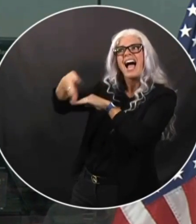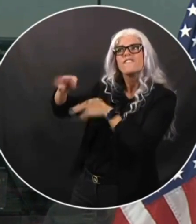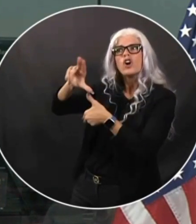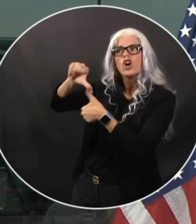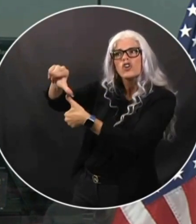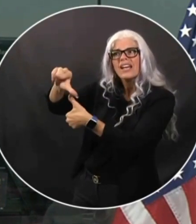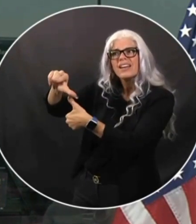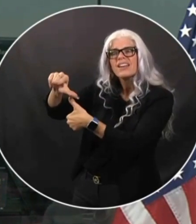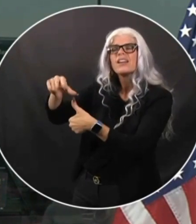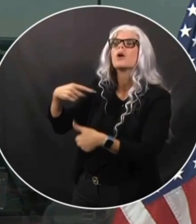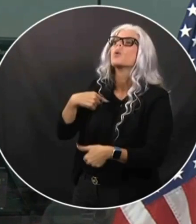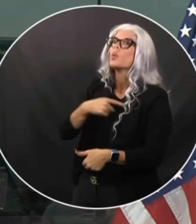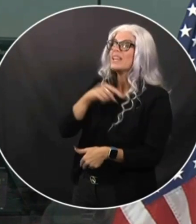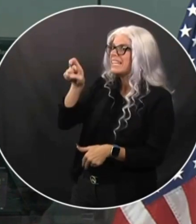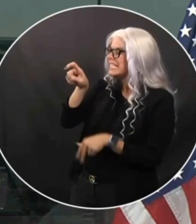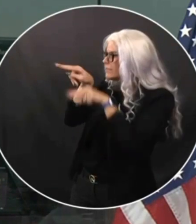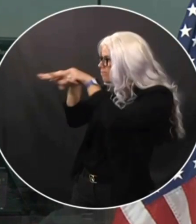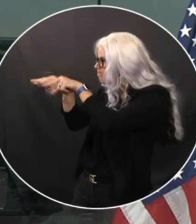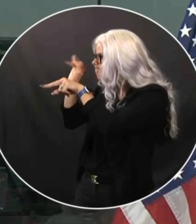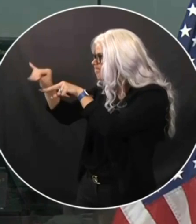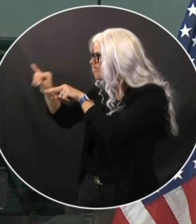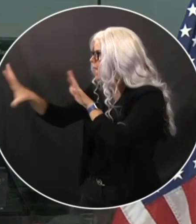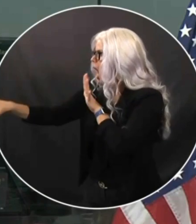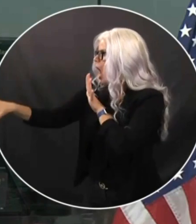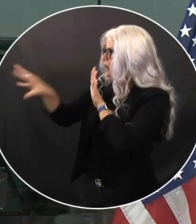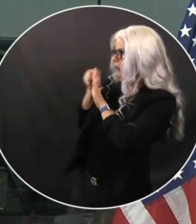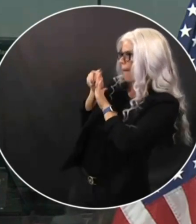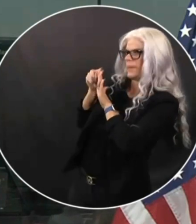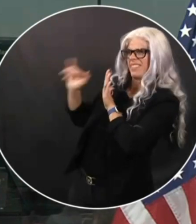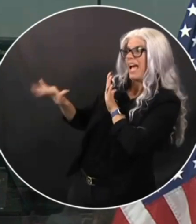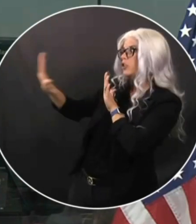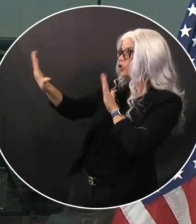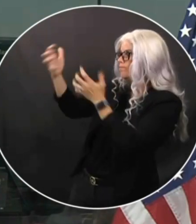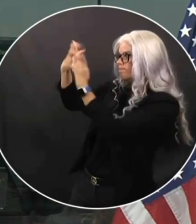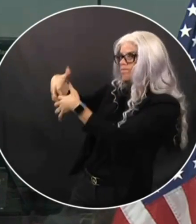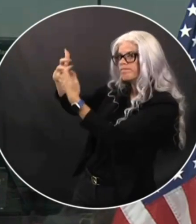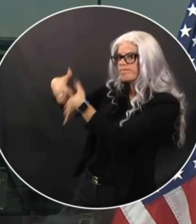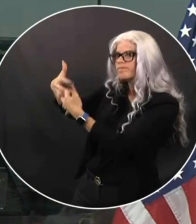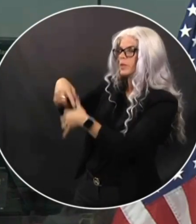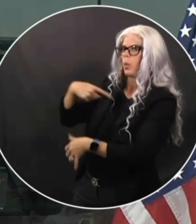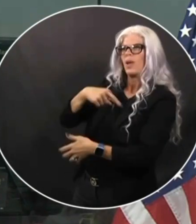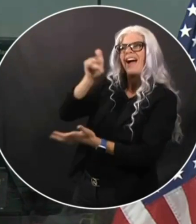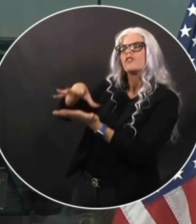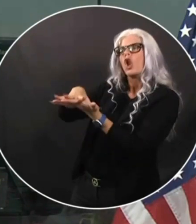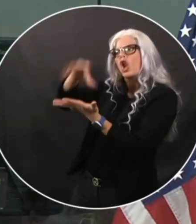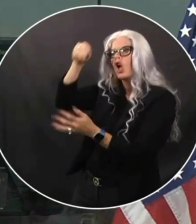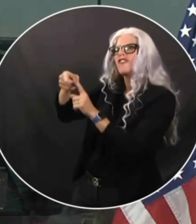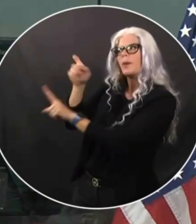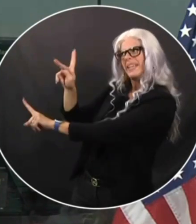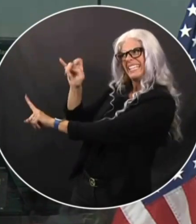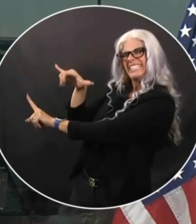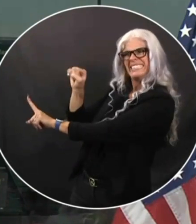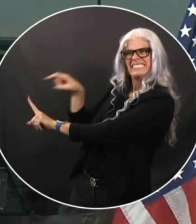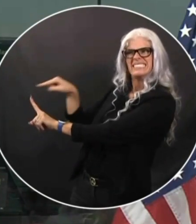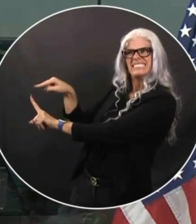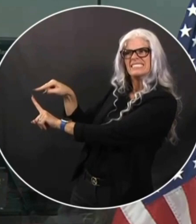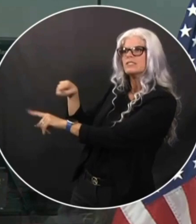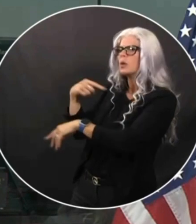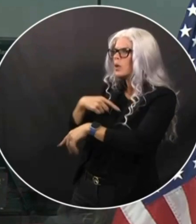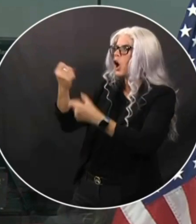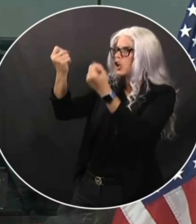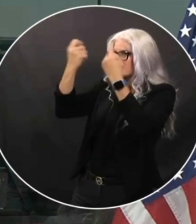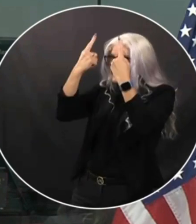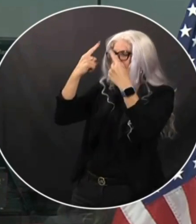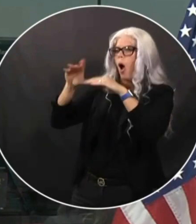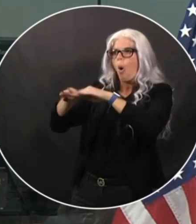use them as a best case example and start looking at lessons learned for all communities across the state of Florida to get those roads open and let's get people back